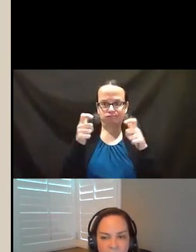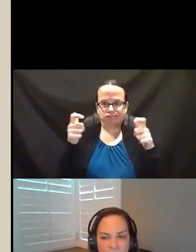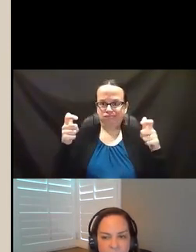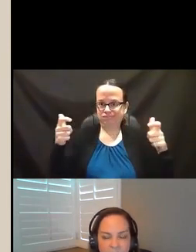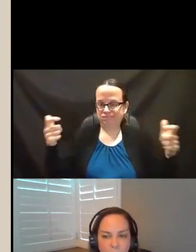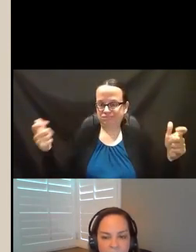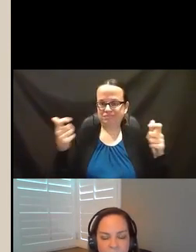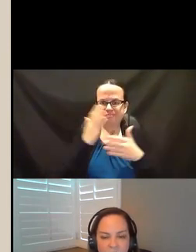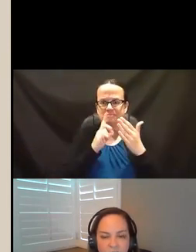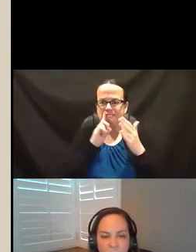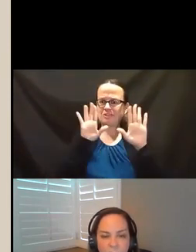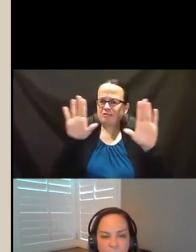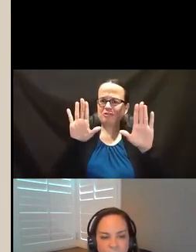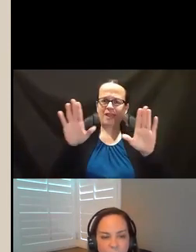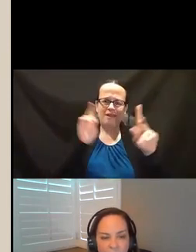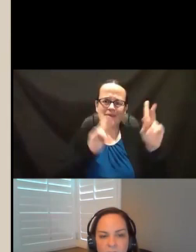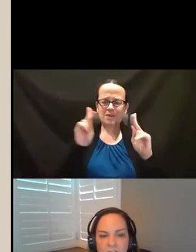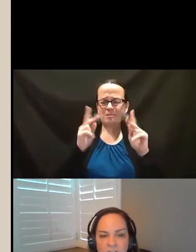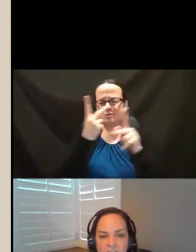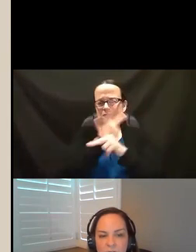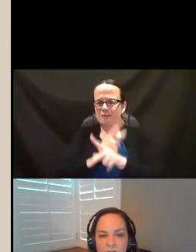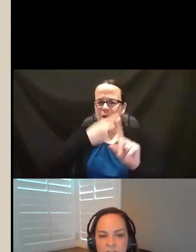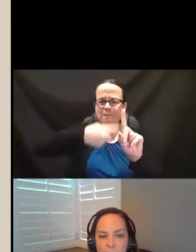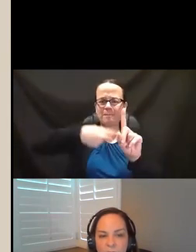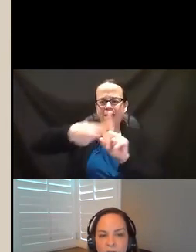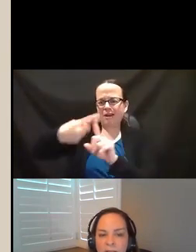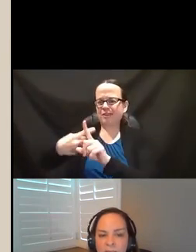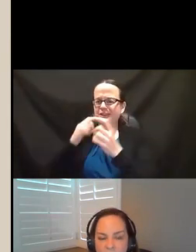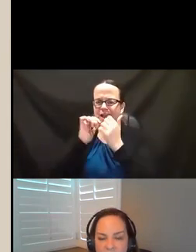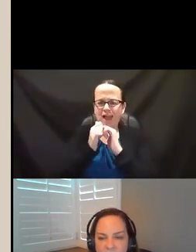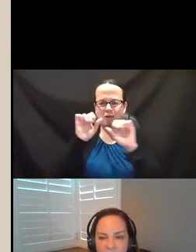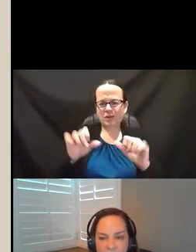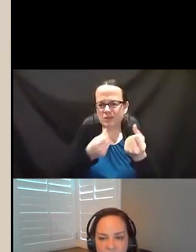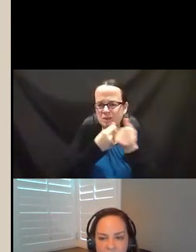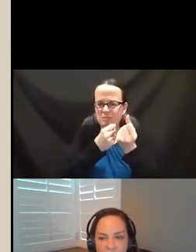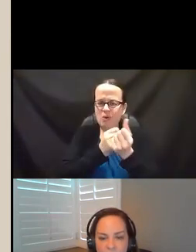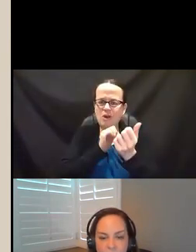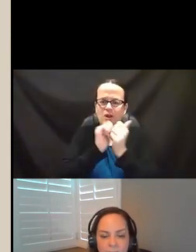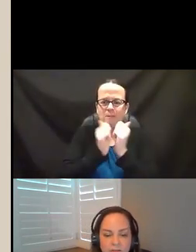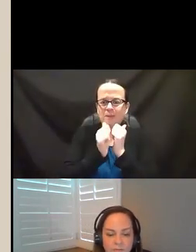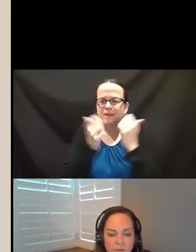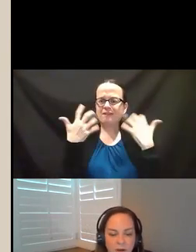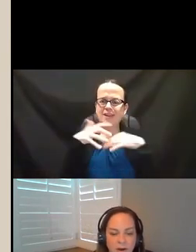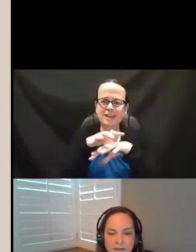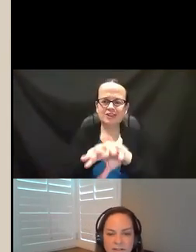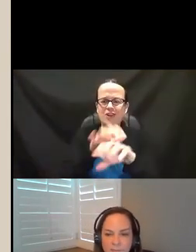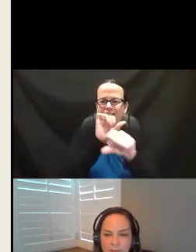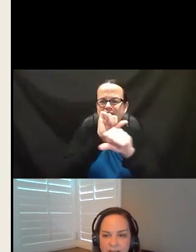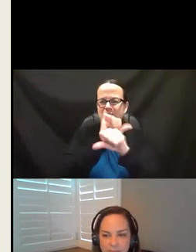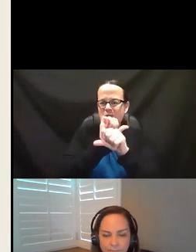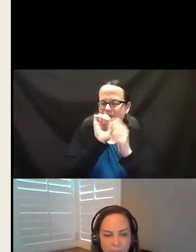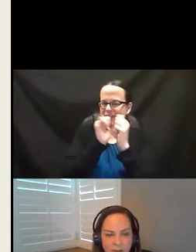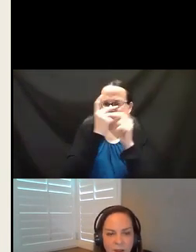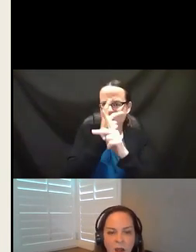that come together monthly to figure out what do we need to do to support competitive integrated employment. All right. Next slide,